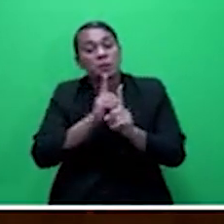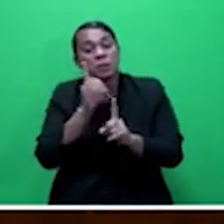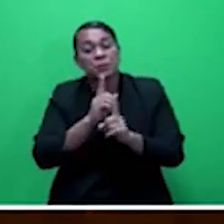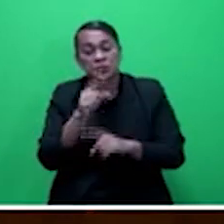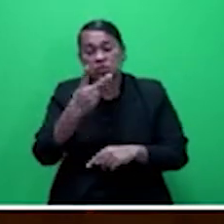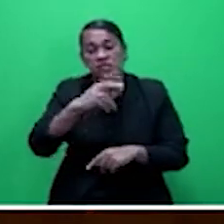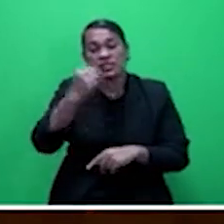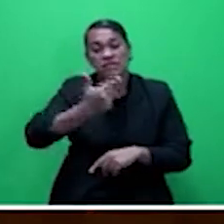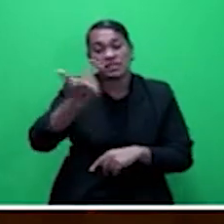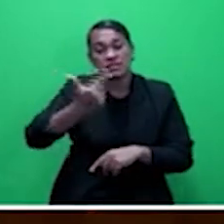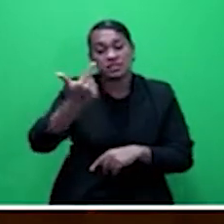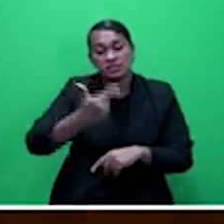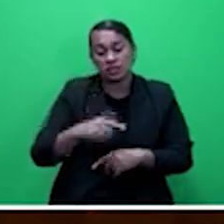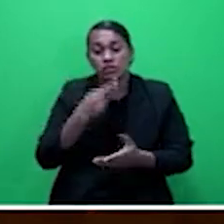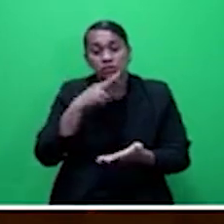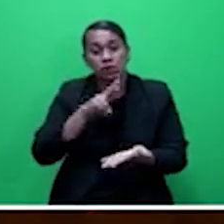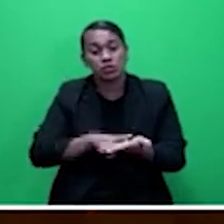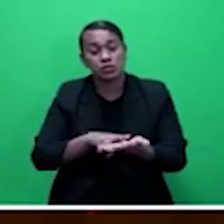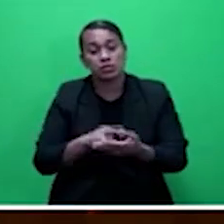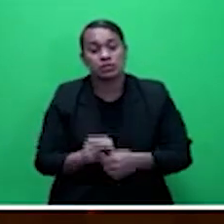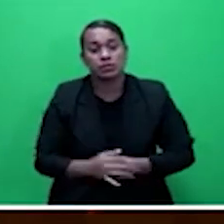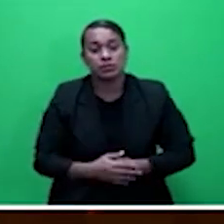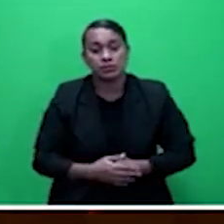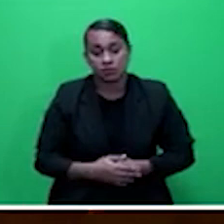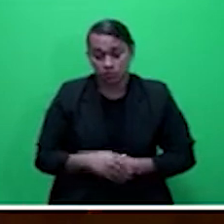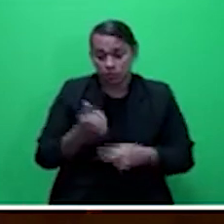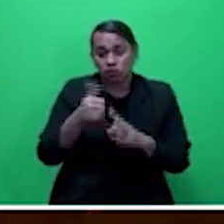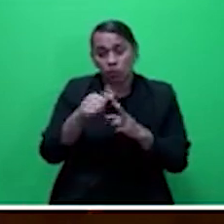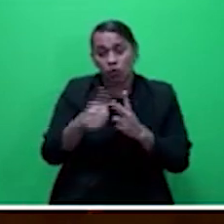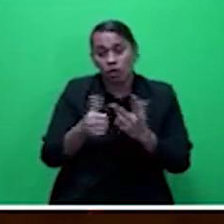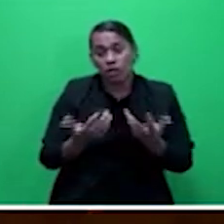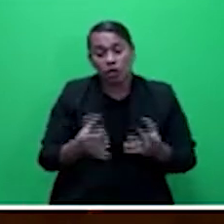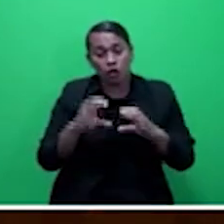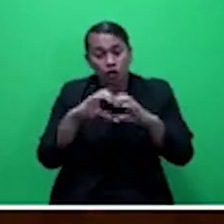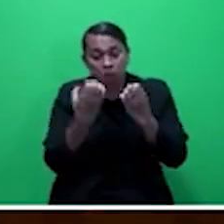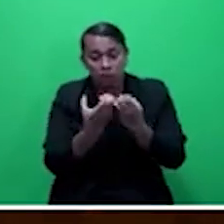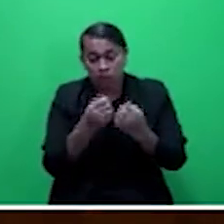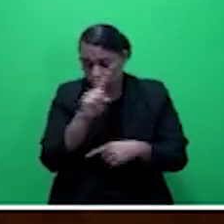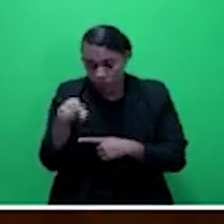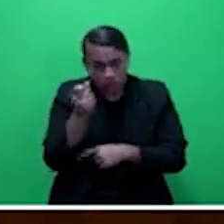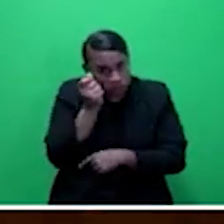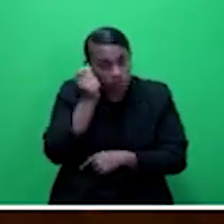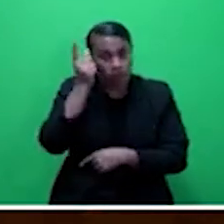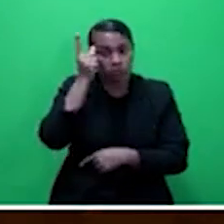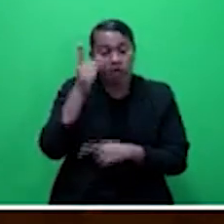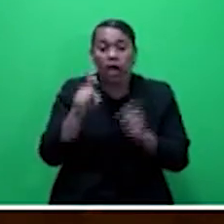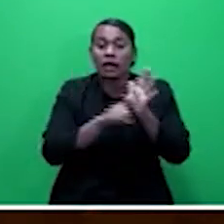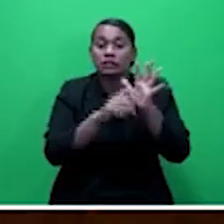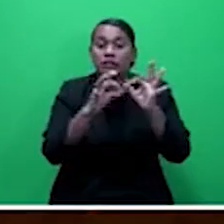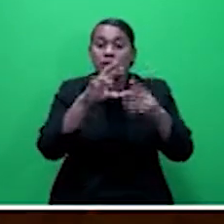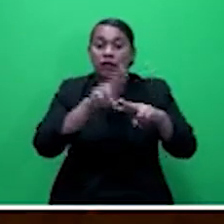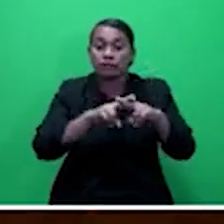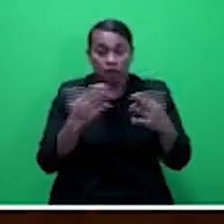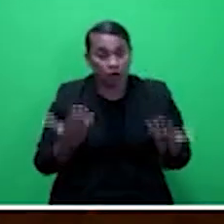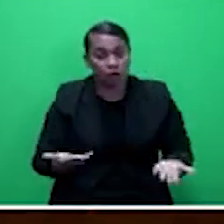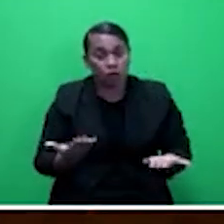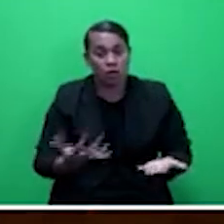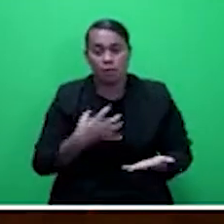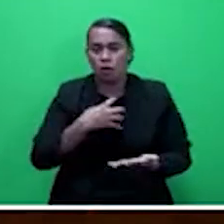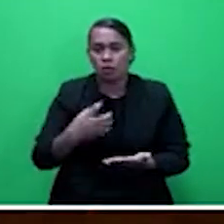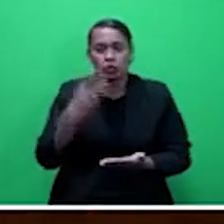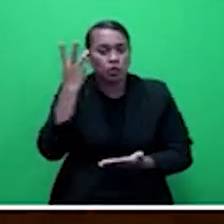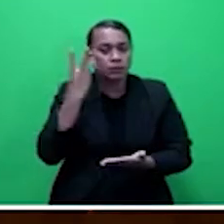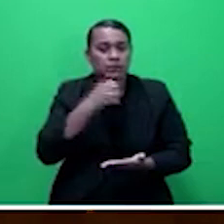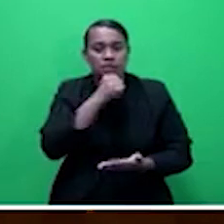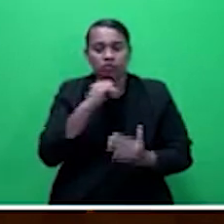The Committee also noted that RBF has taken initiative to be more gender-inclusive. This was done through